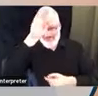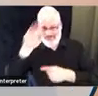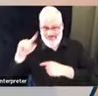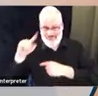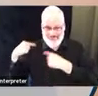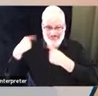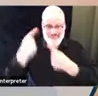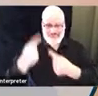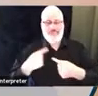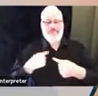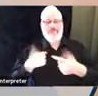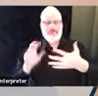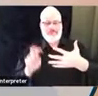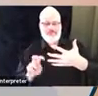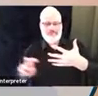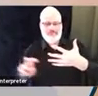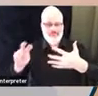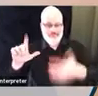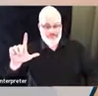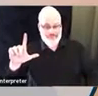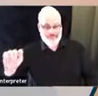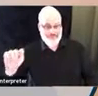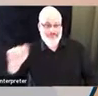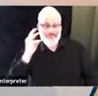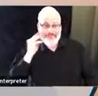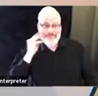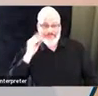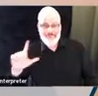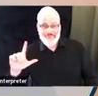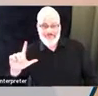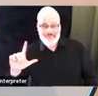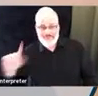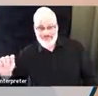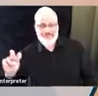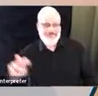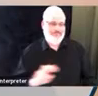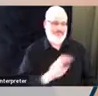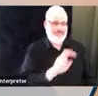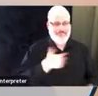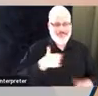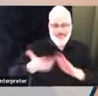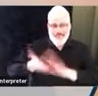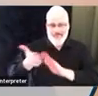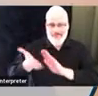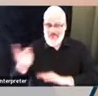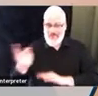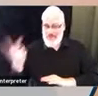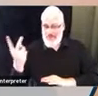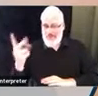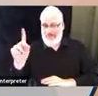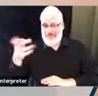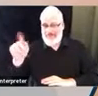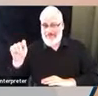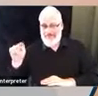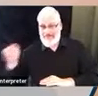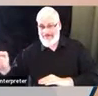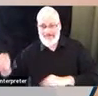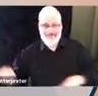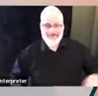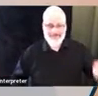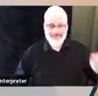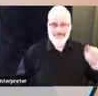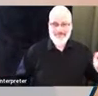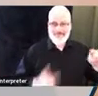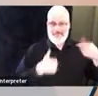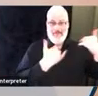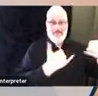division chief of fire training and also now the assistant chief of personnel. I feel like I've been